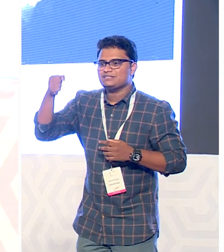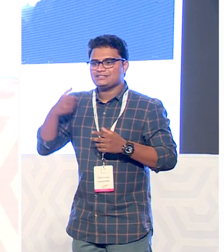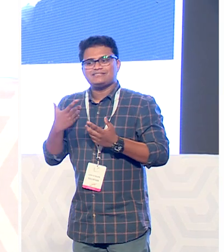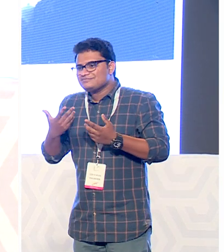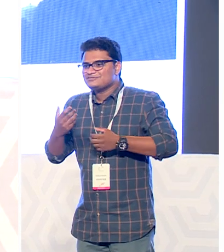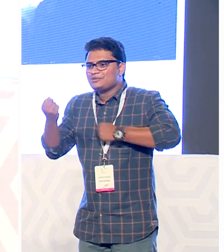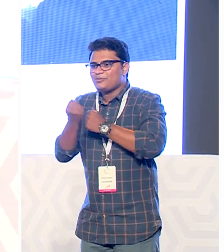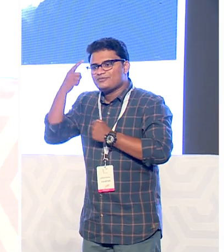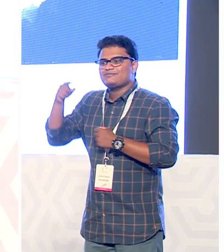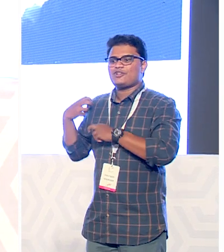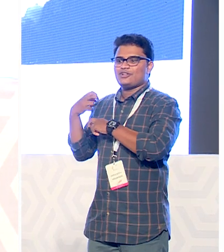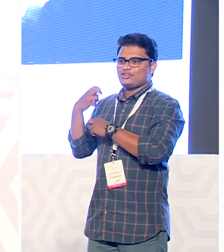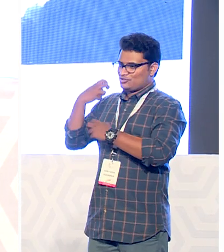journey